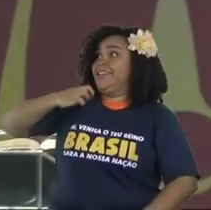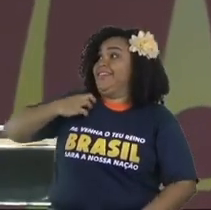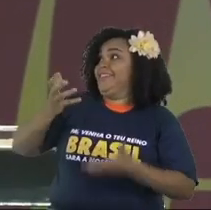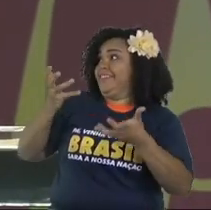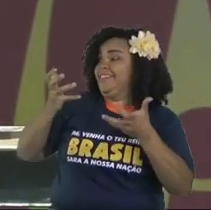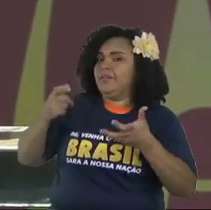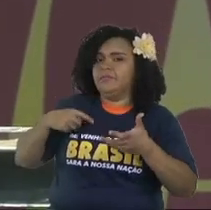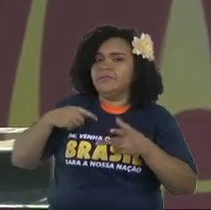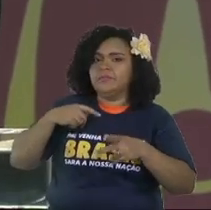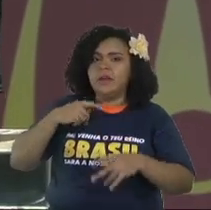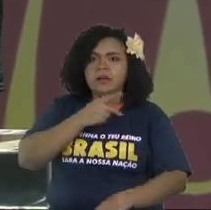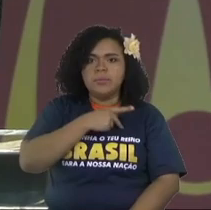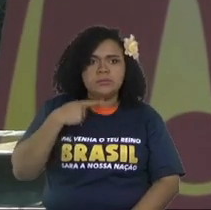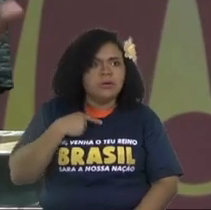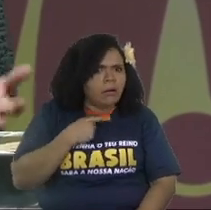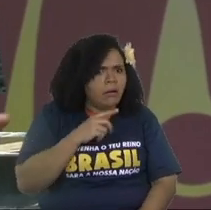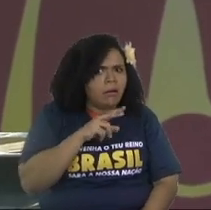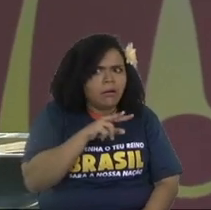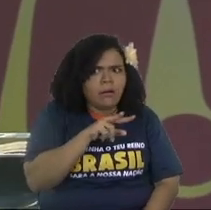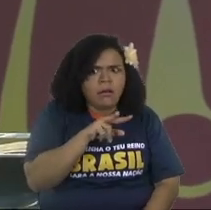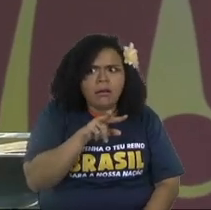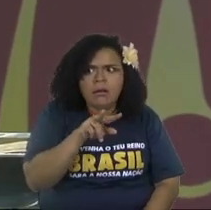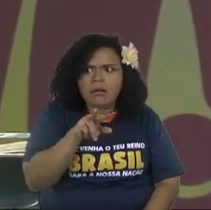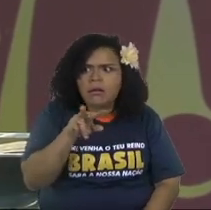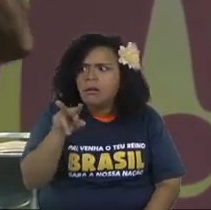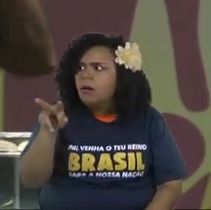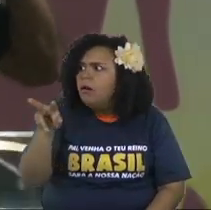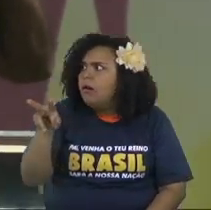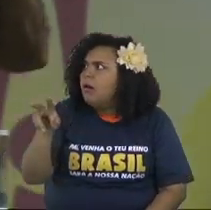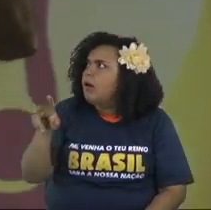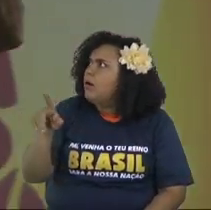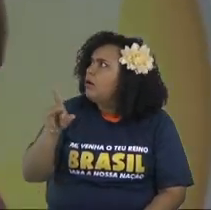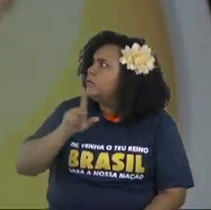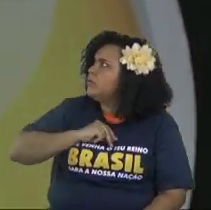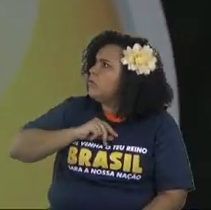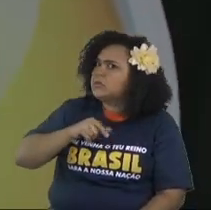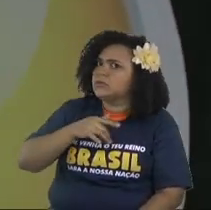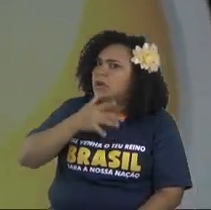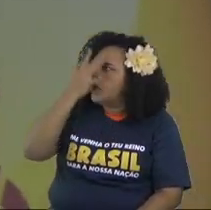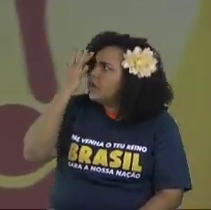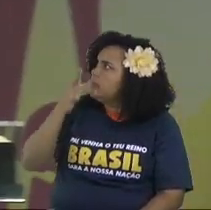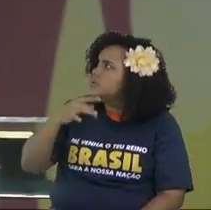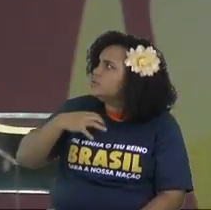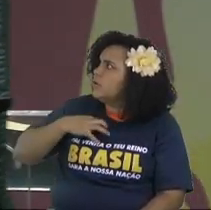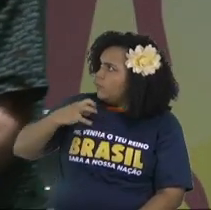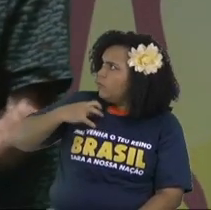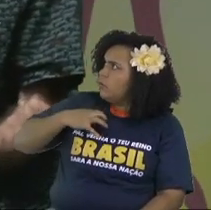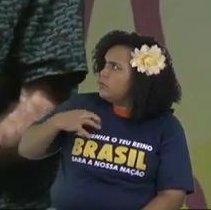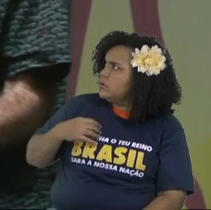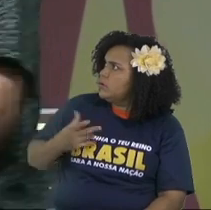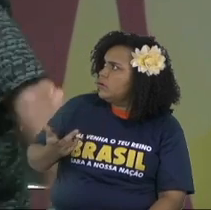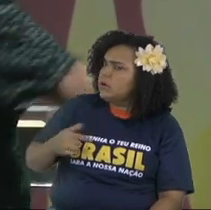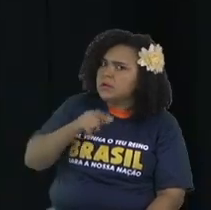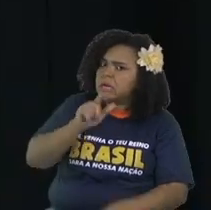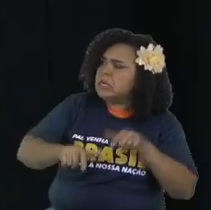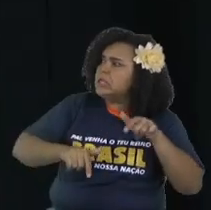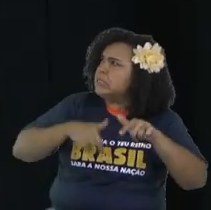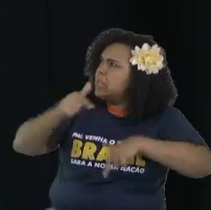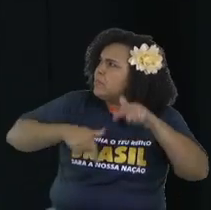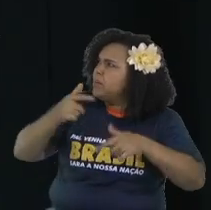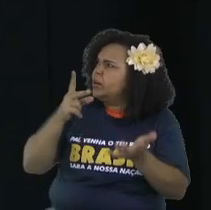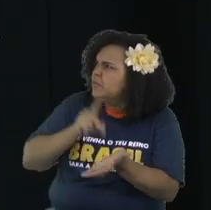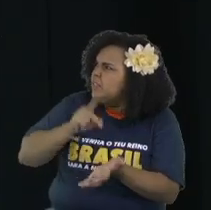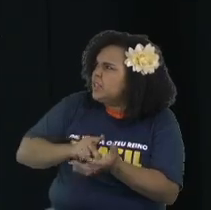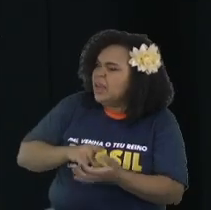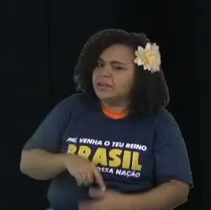it's more than the spots that we have and the other pastors they find this amazing and they asked me